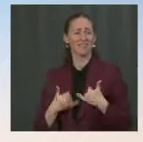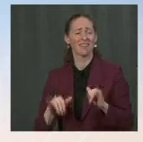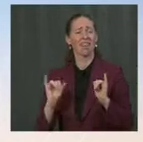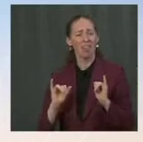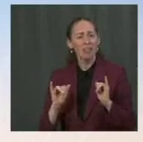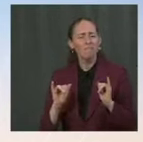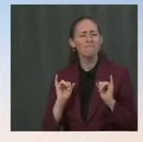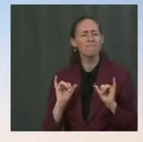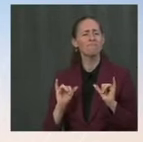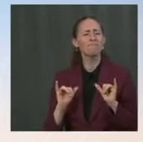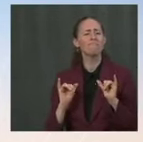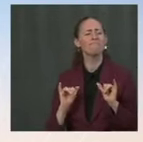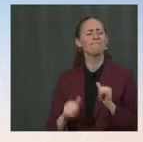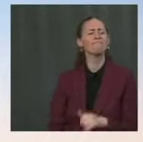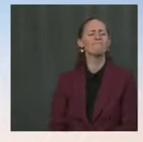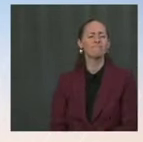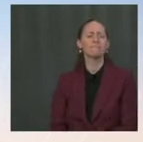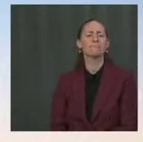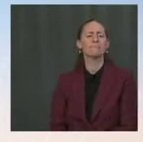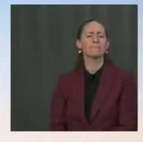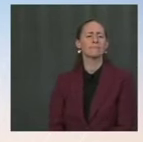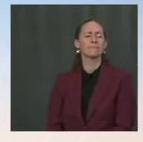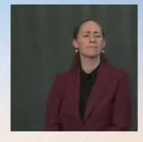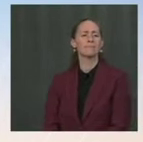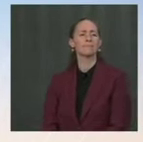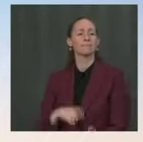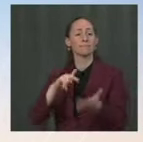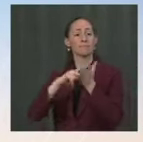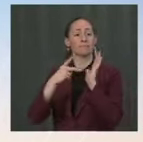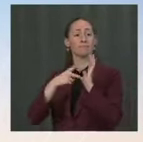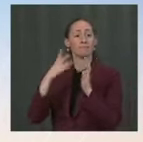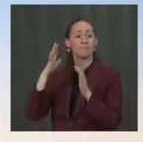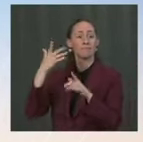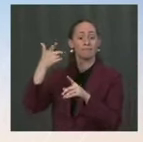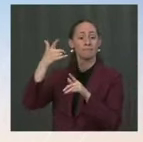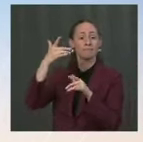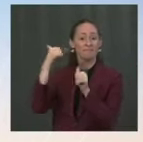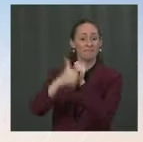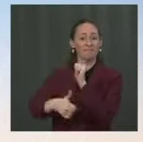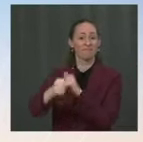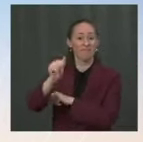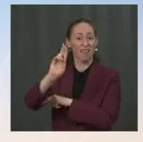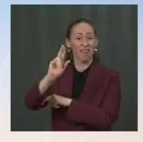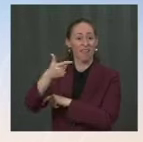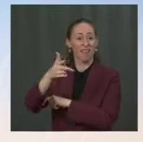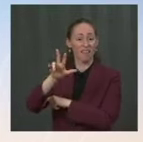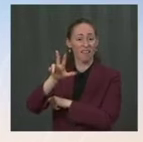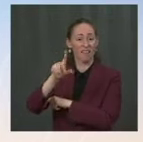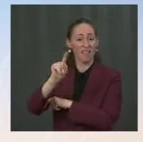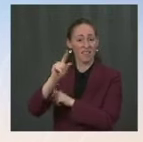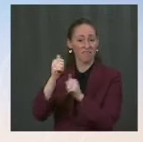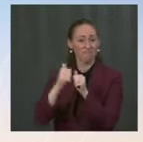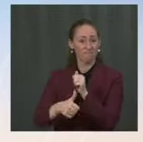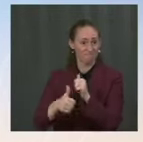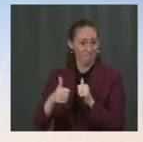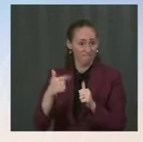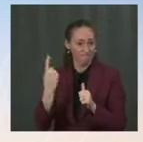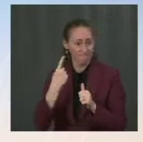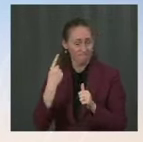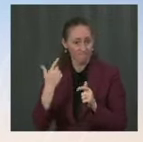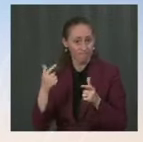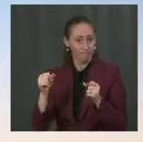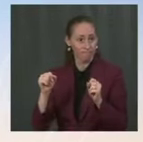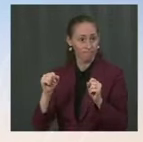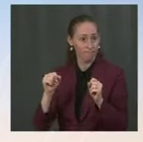Given that, after the 31st, is it actually conceivable? That there could be some kind of longer-term relationship on the mutual interests that the